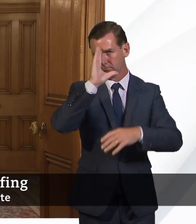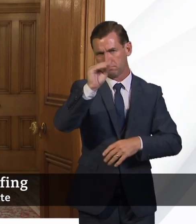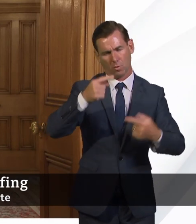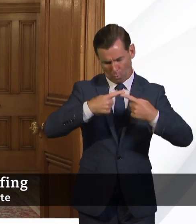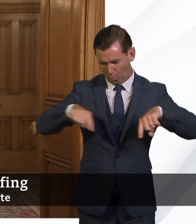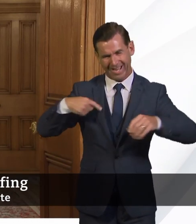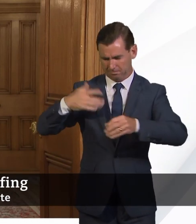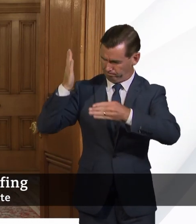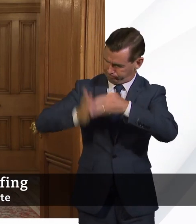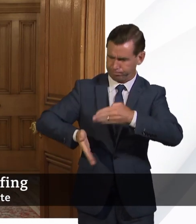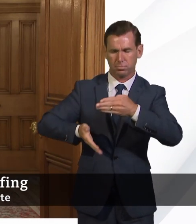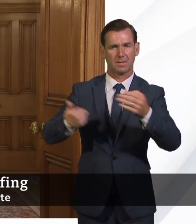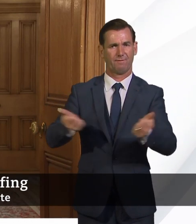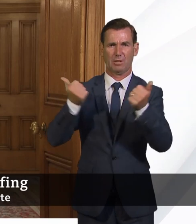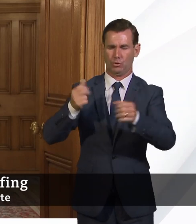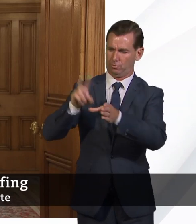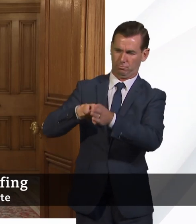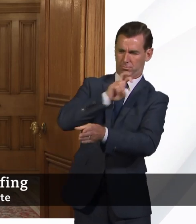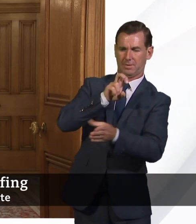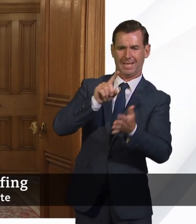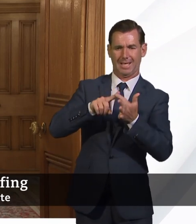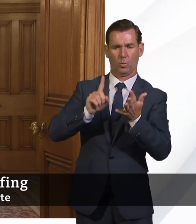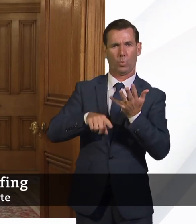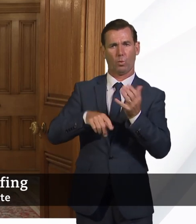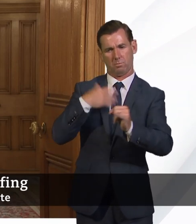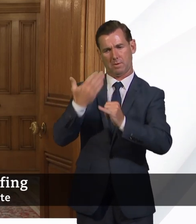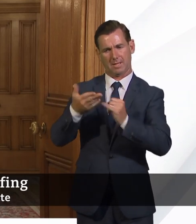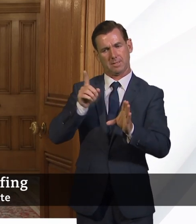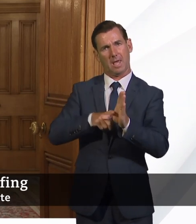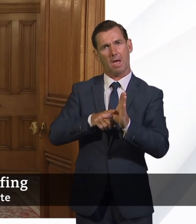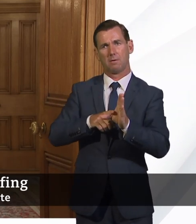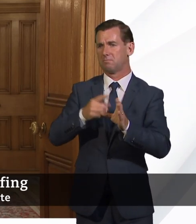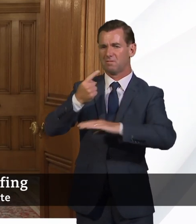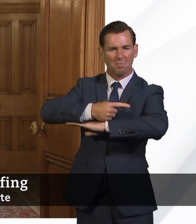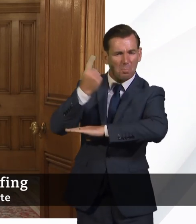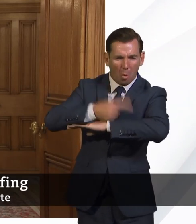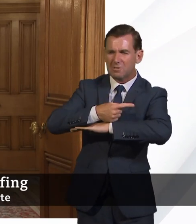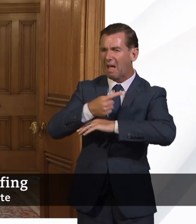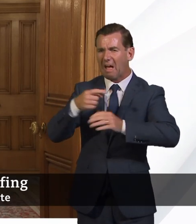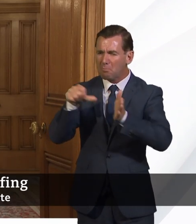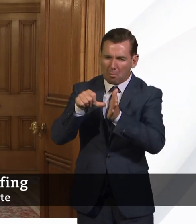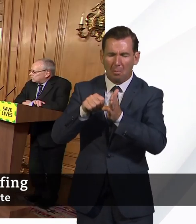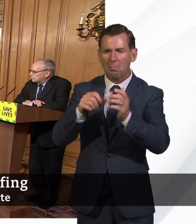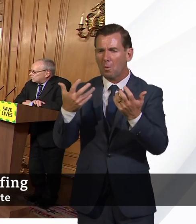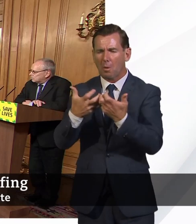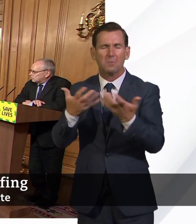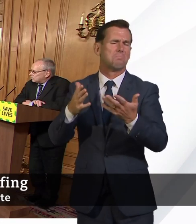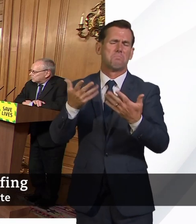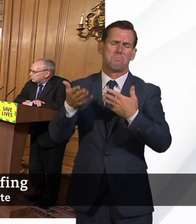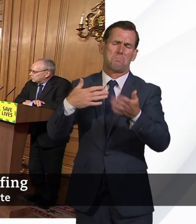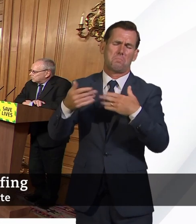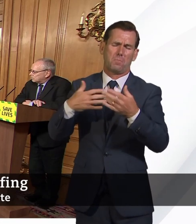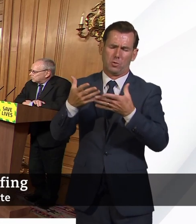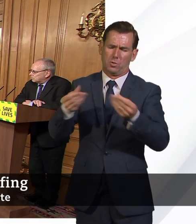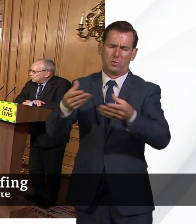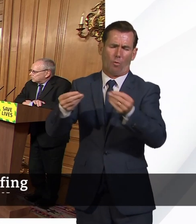at the end of the year, and that's what we'll do, and everything else in terms of the borders will fall into place. I'll pass over to Stephen, but just before I do, I'm just